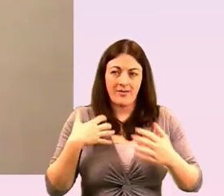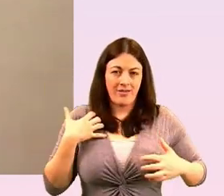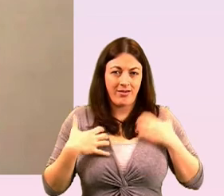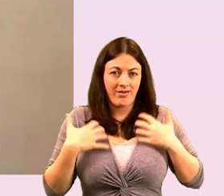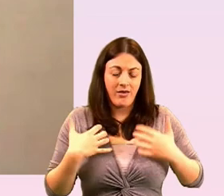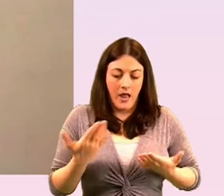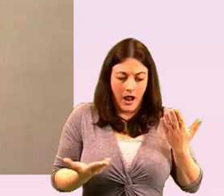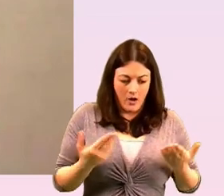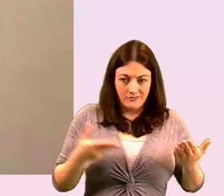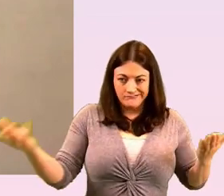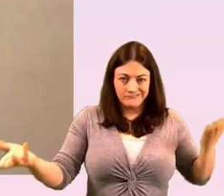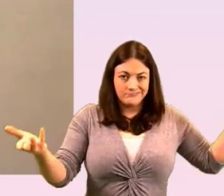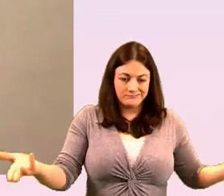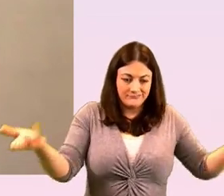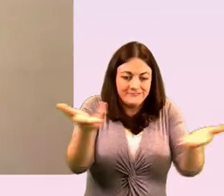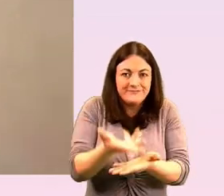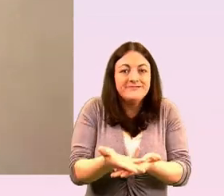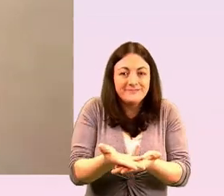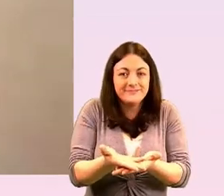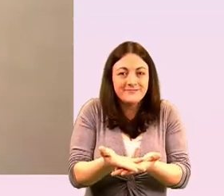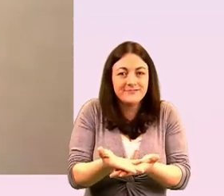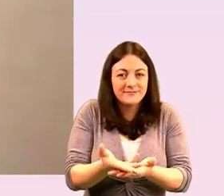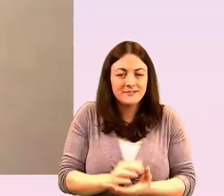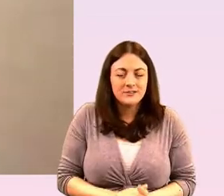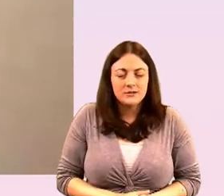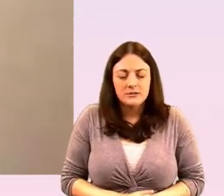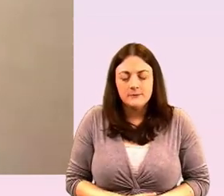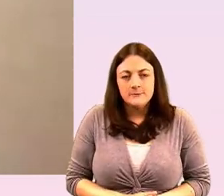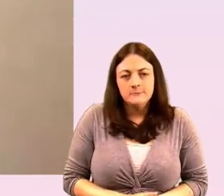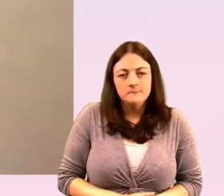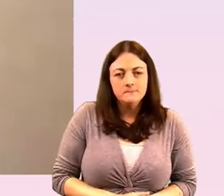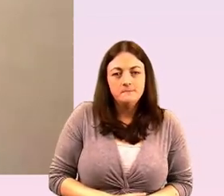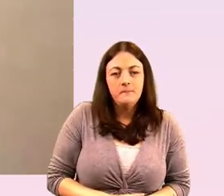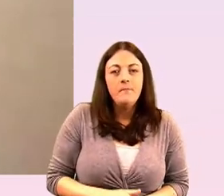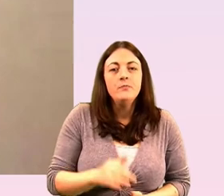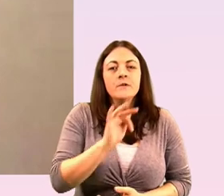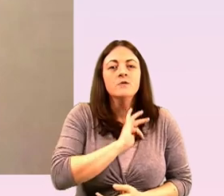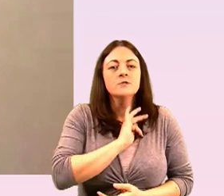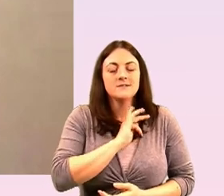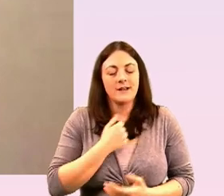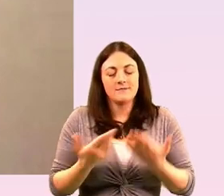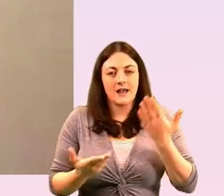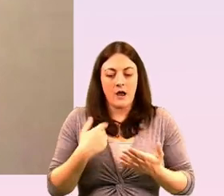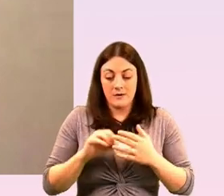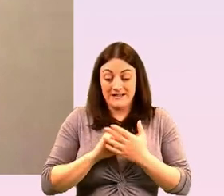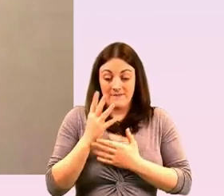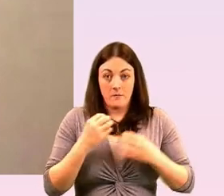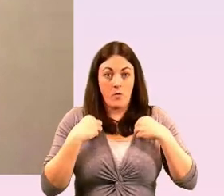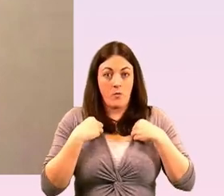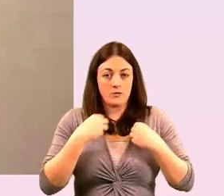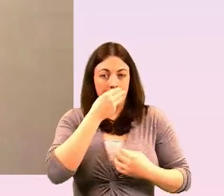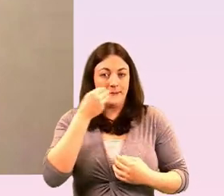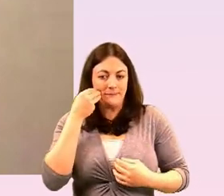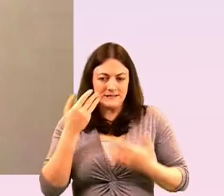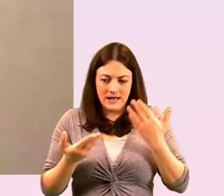we we align them um but i suppose for us in developing our commitment and uh kind of reigniting that